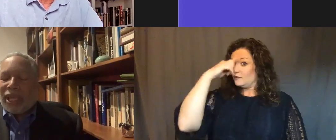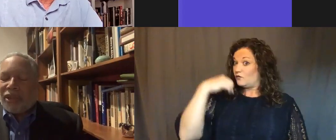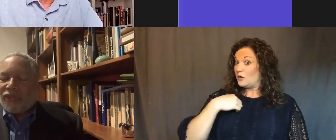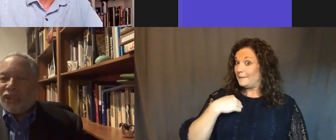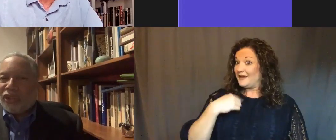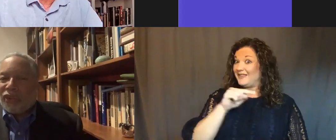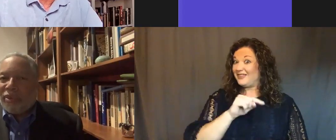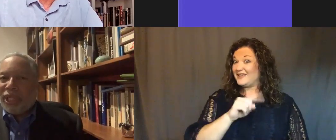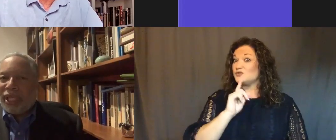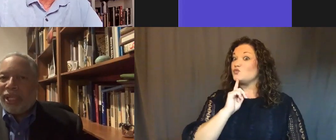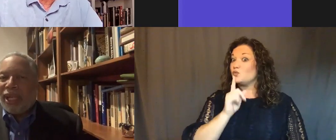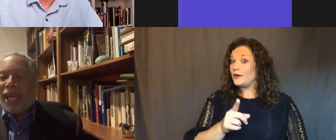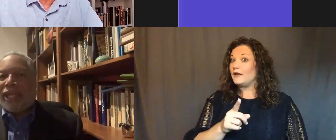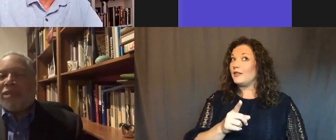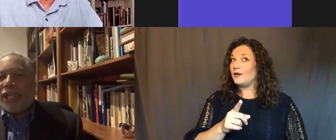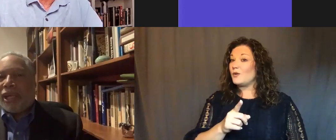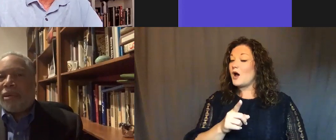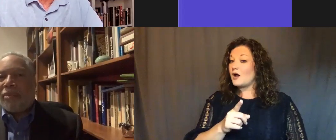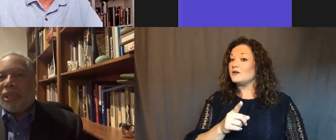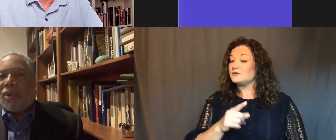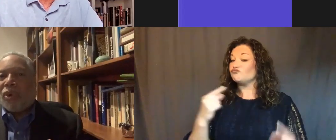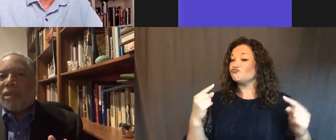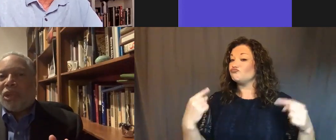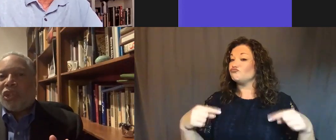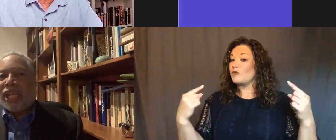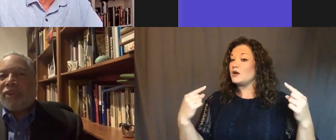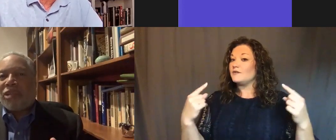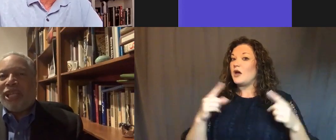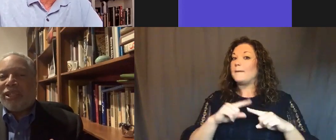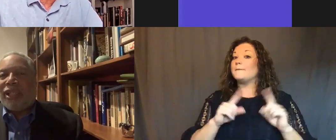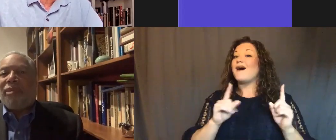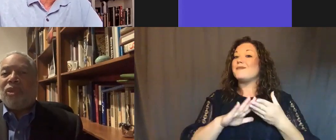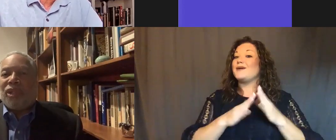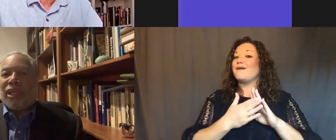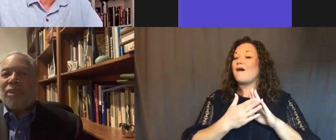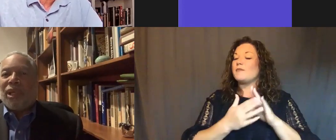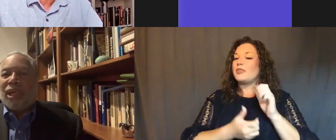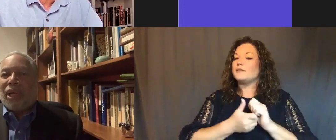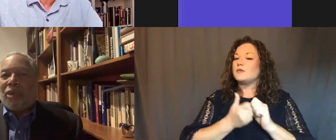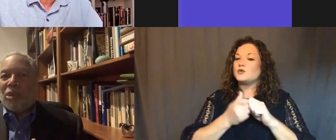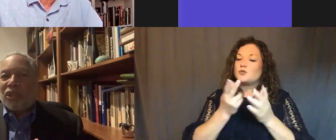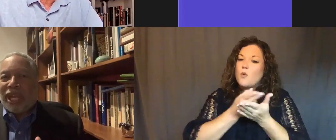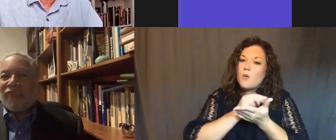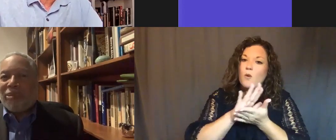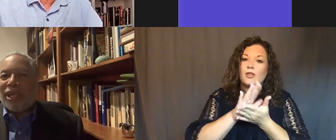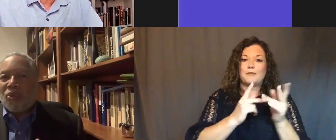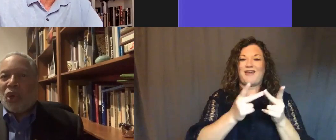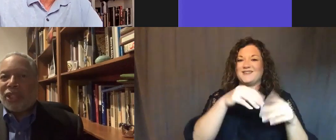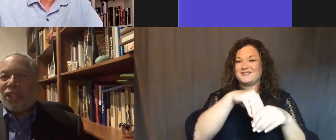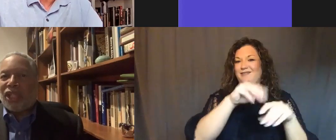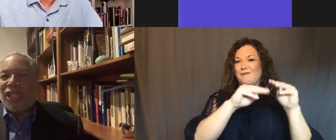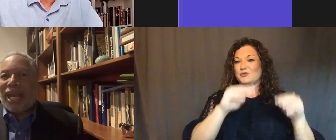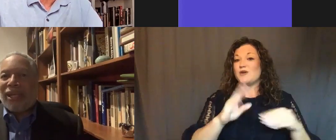a really controversial thing we did. And it's become one of the most sacred spaces in the museum. Almost everybody